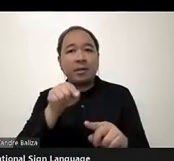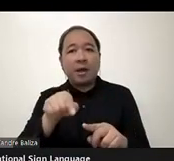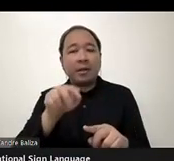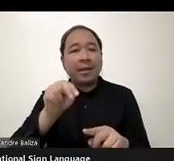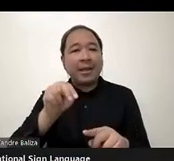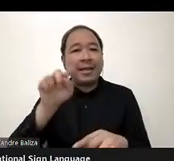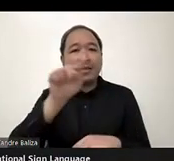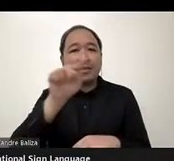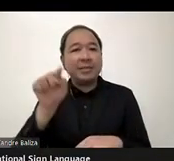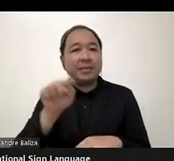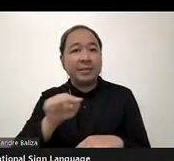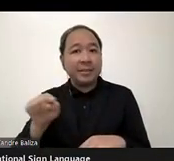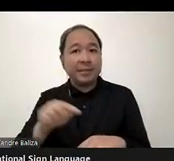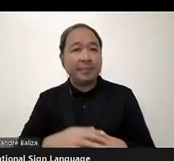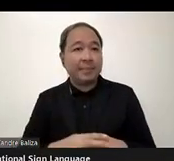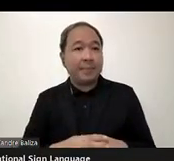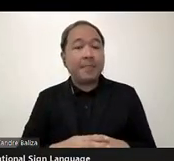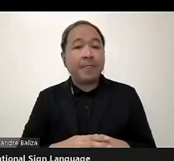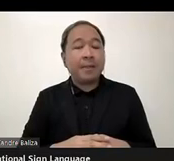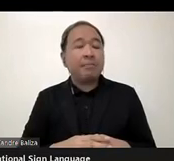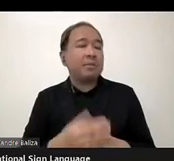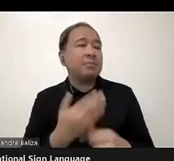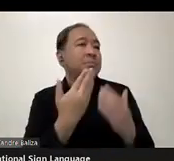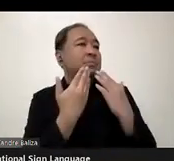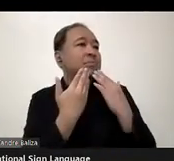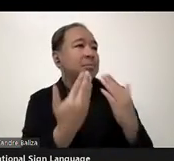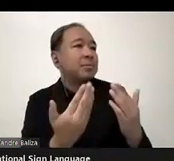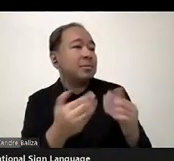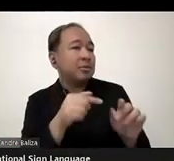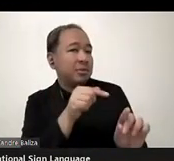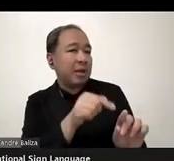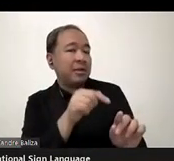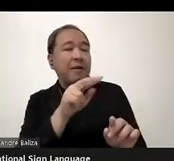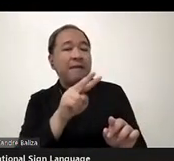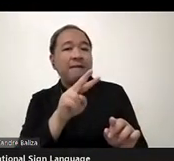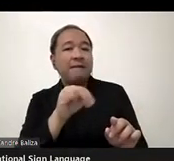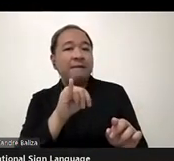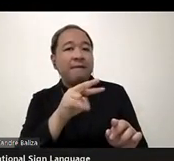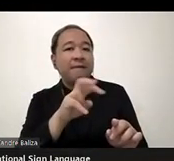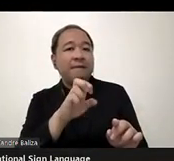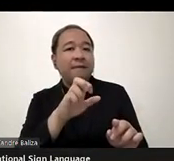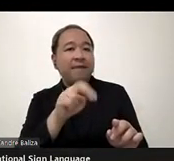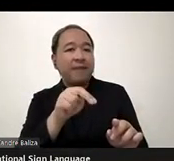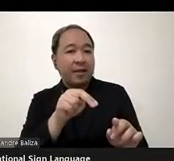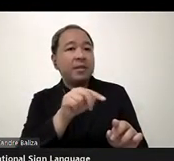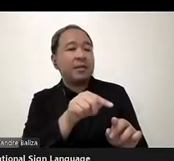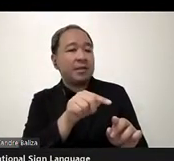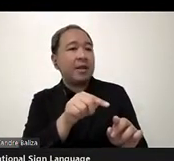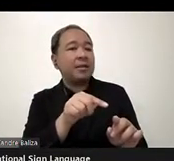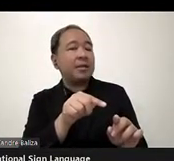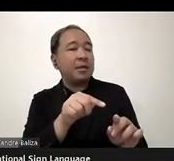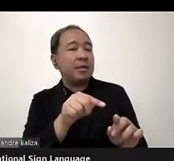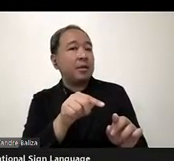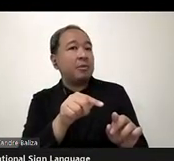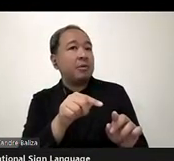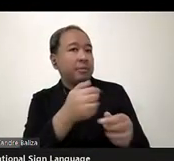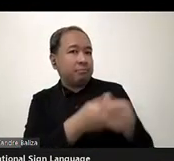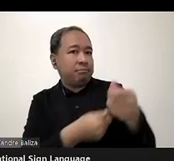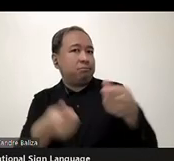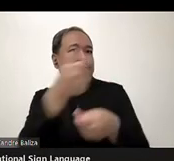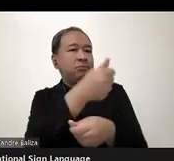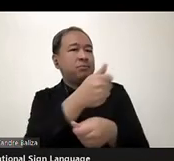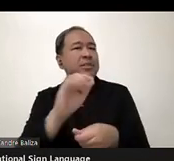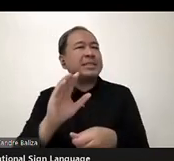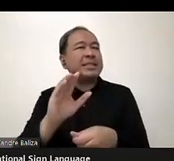grateful to Vivian, who is the CEO of .NZ, that on my invitation she decided to be